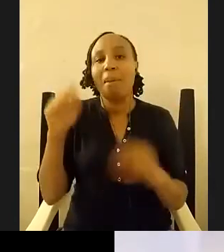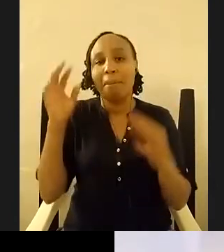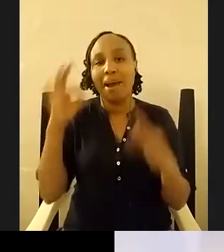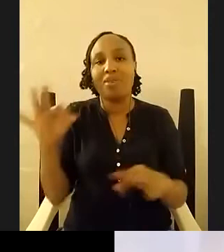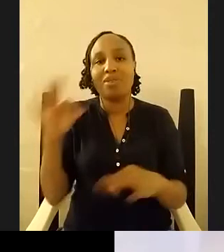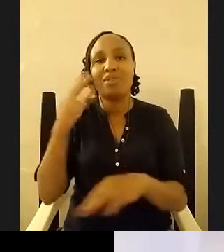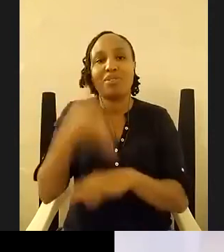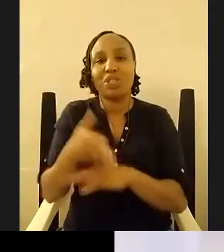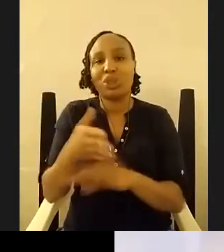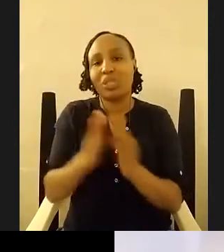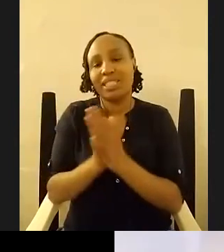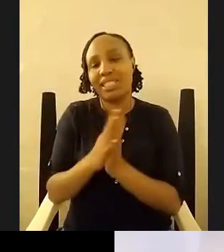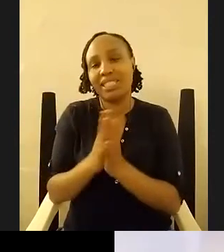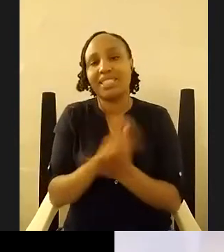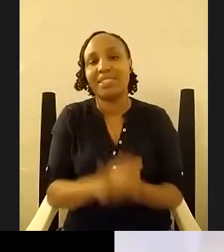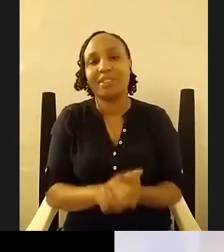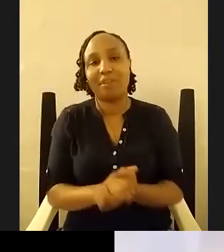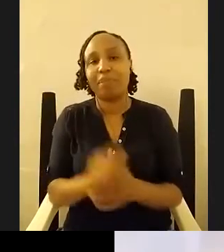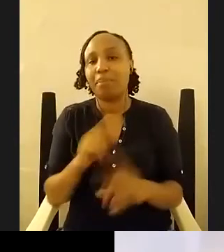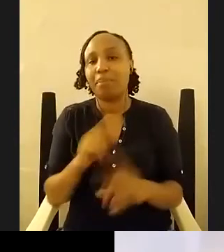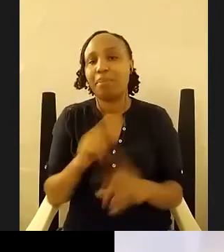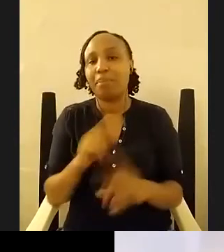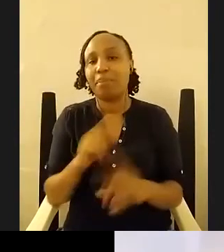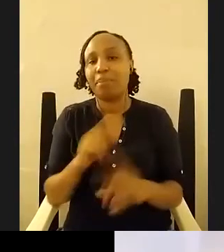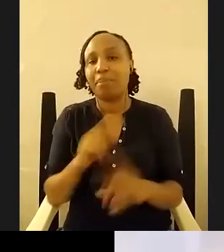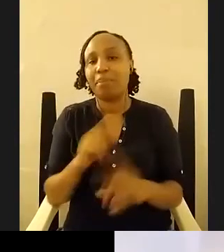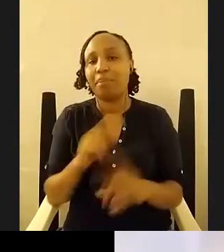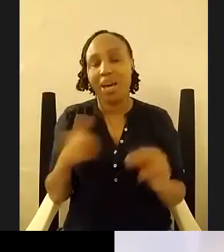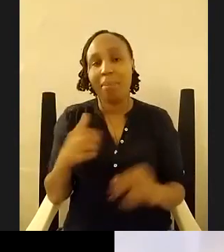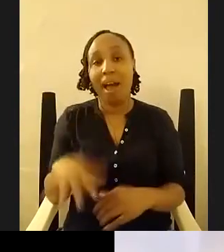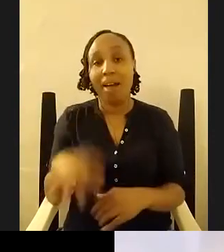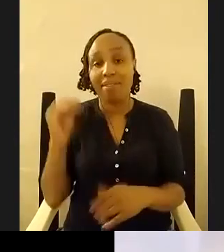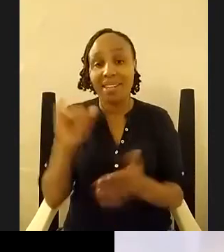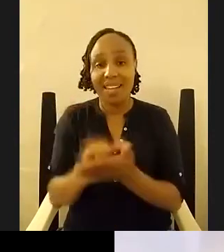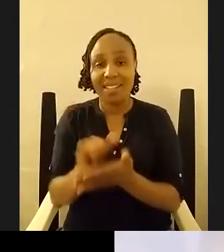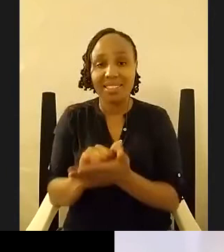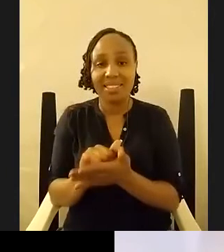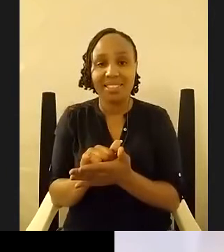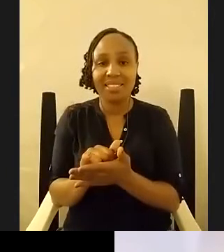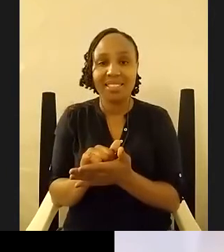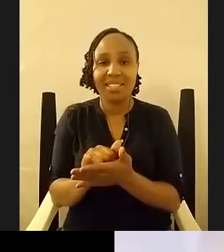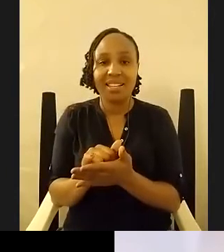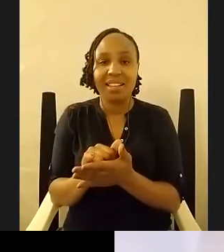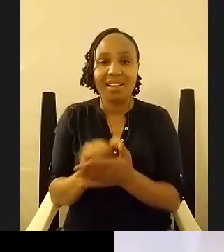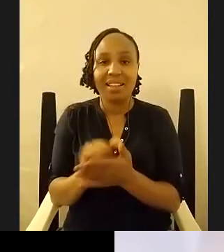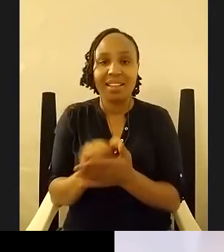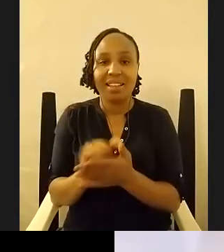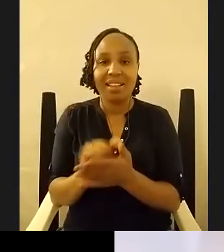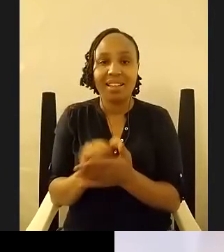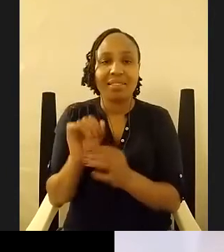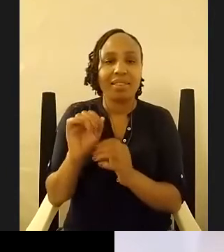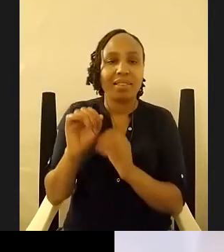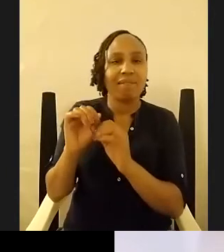but no no i find that i find that the further away i i move from kisumu the more